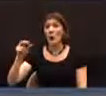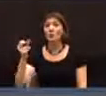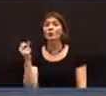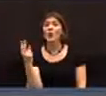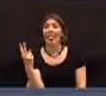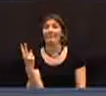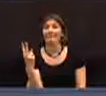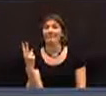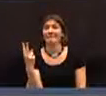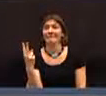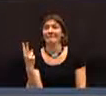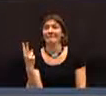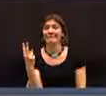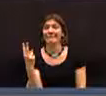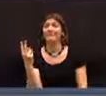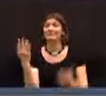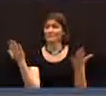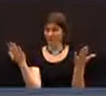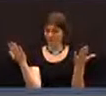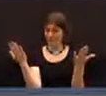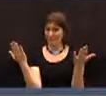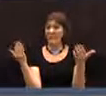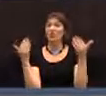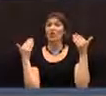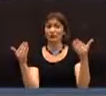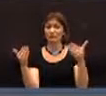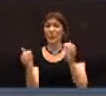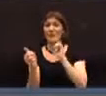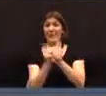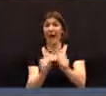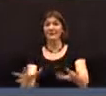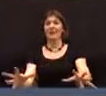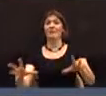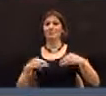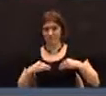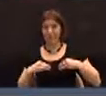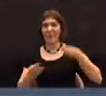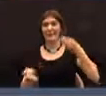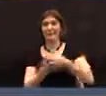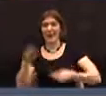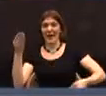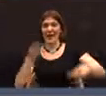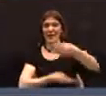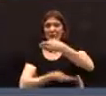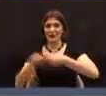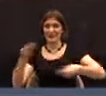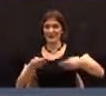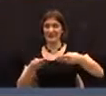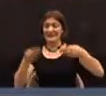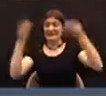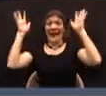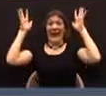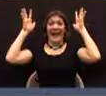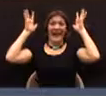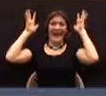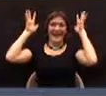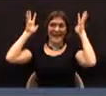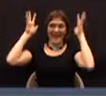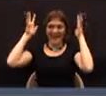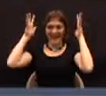12, and you have adopted Article 1. Mr. Moderator?